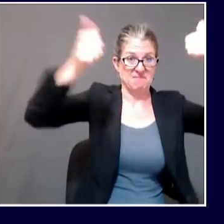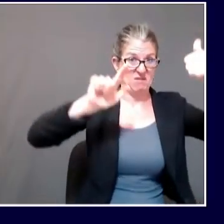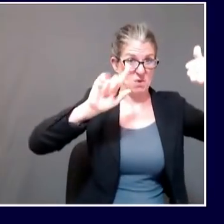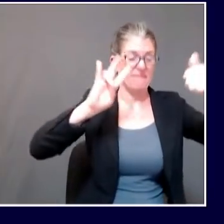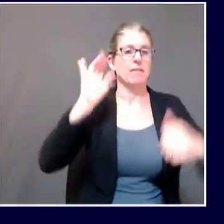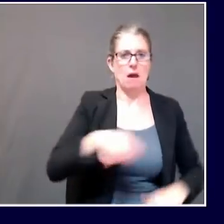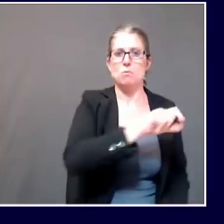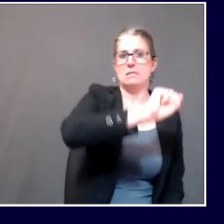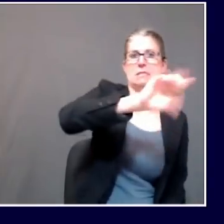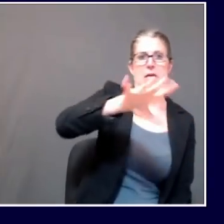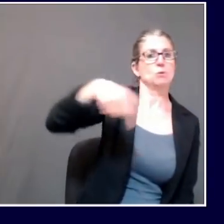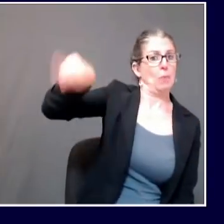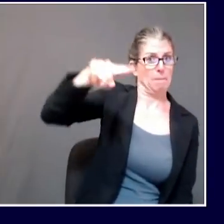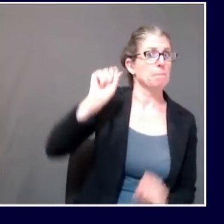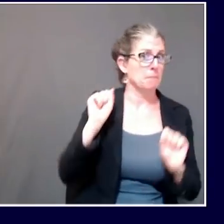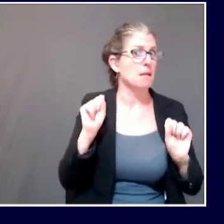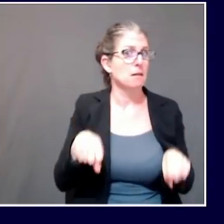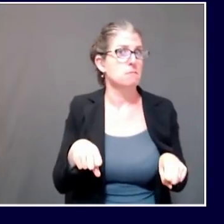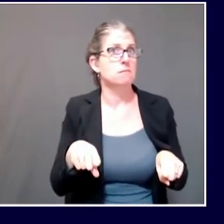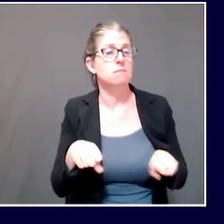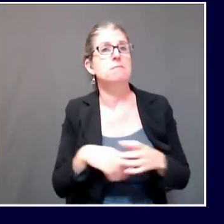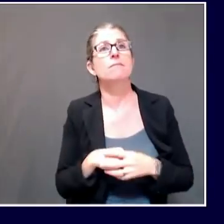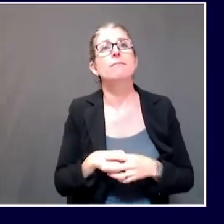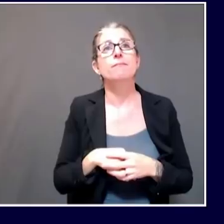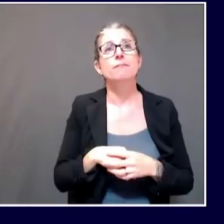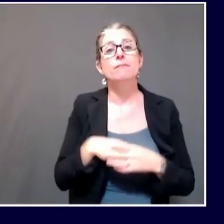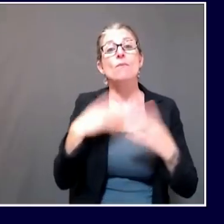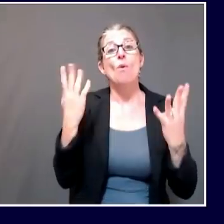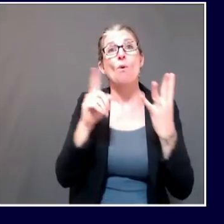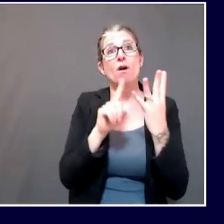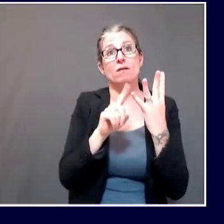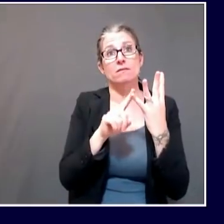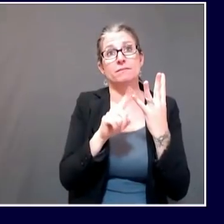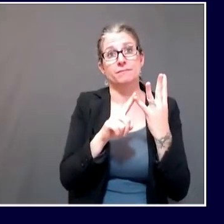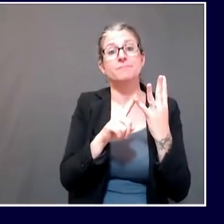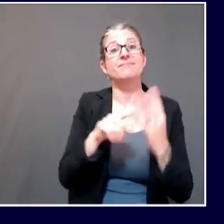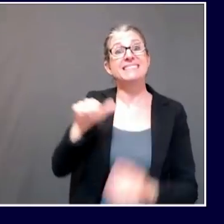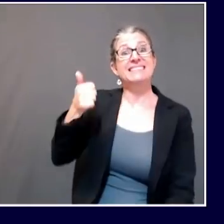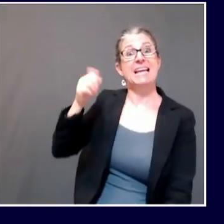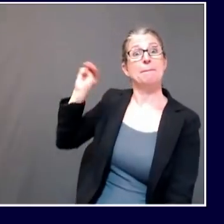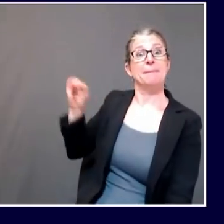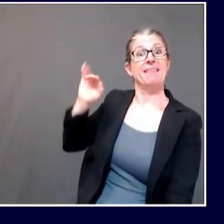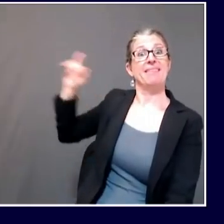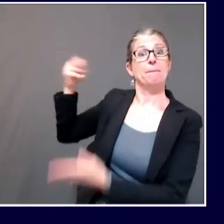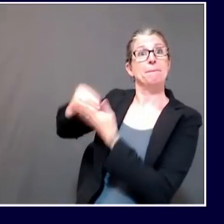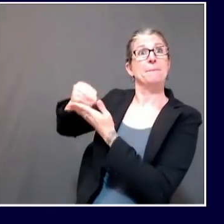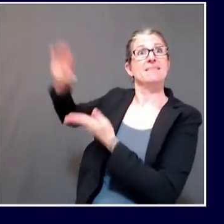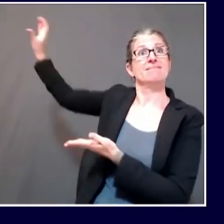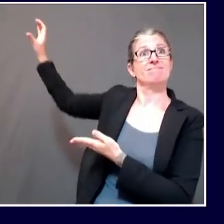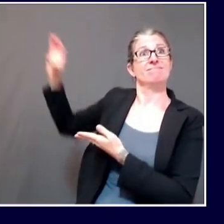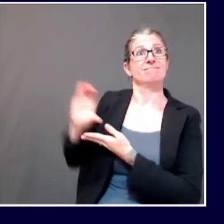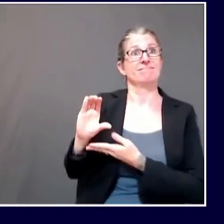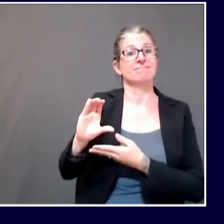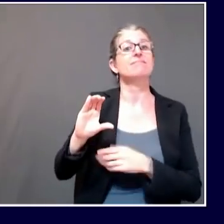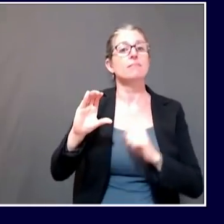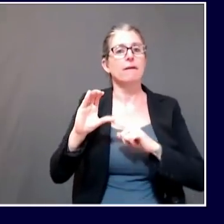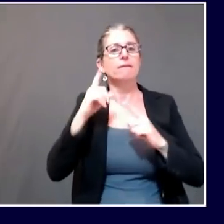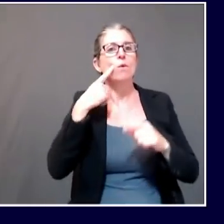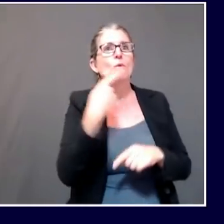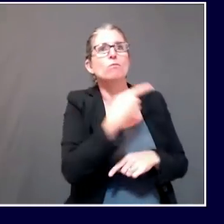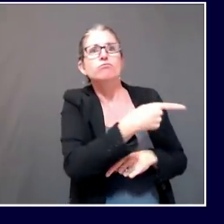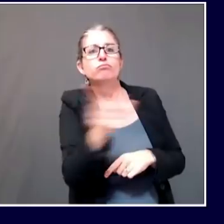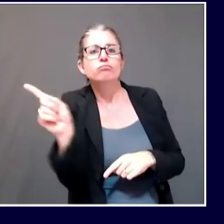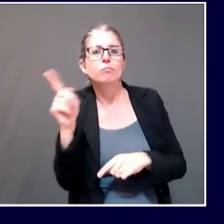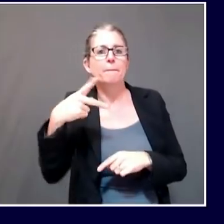devices to conduct staff testing. Regardless of which option a facility chooses, Maine CDC will continue to